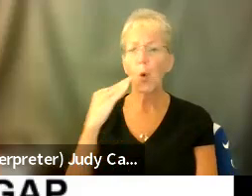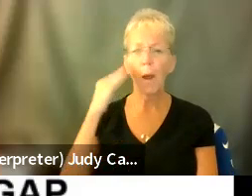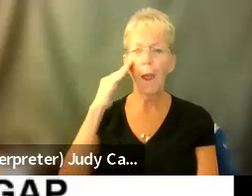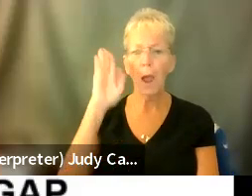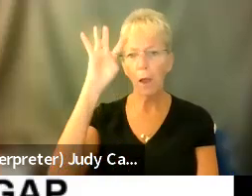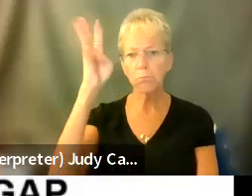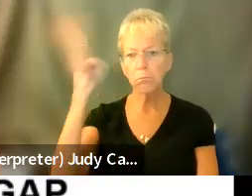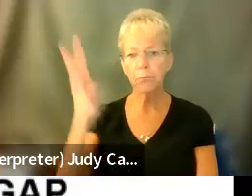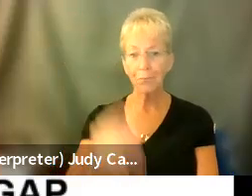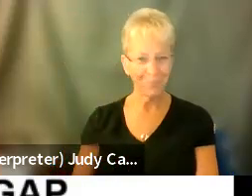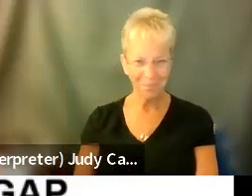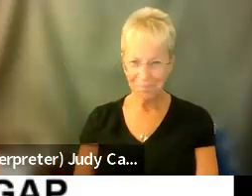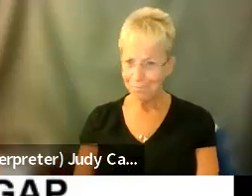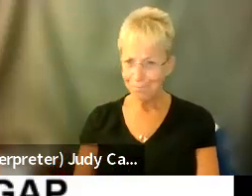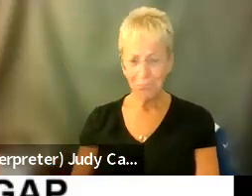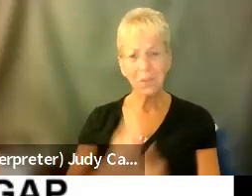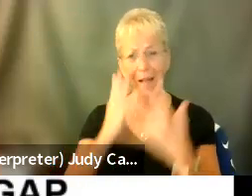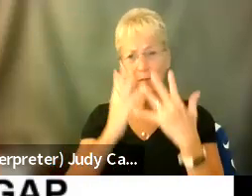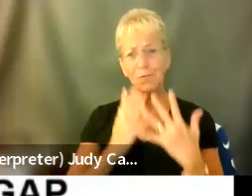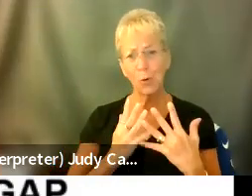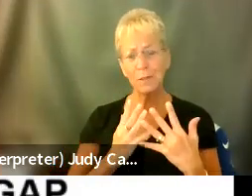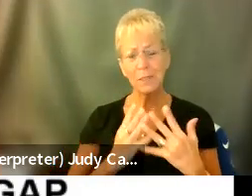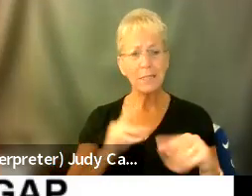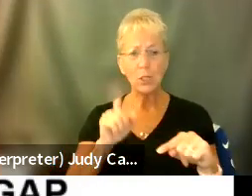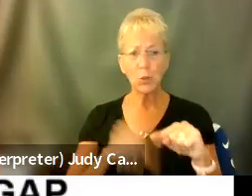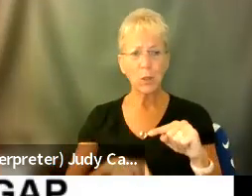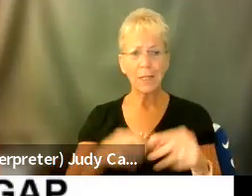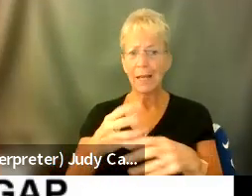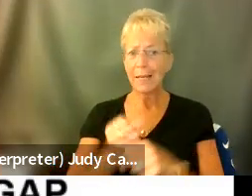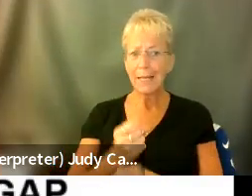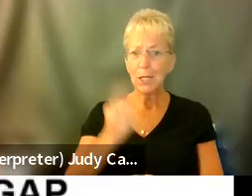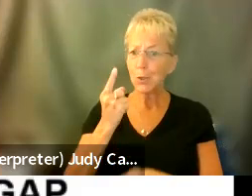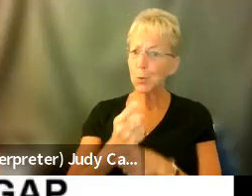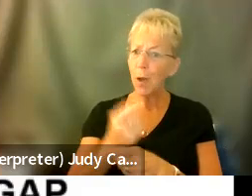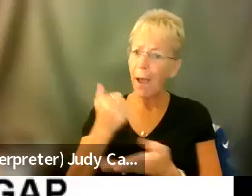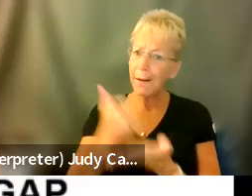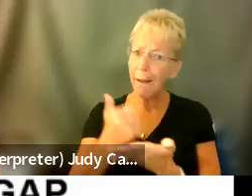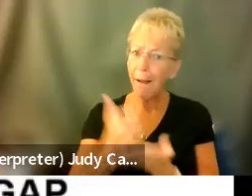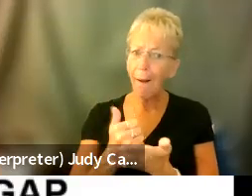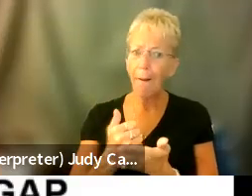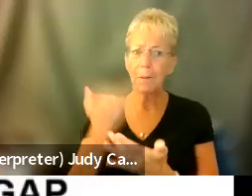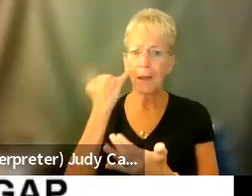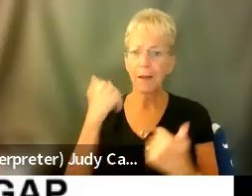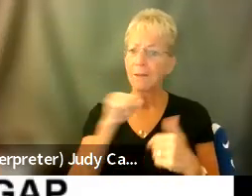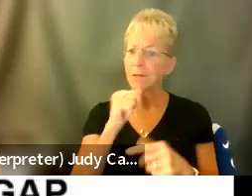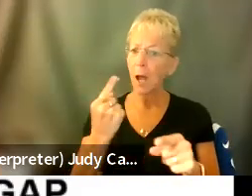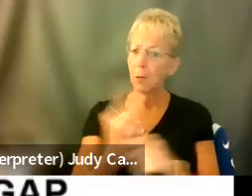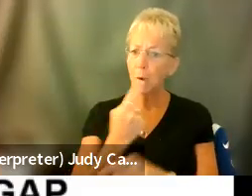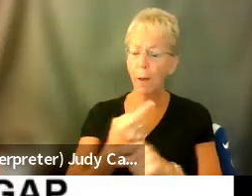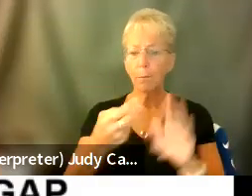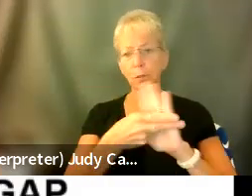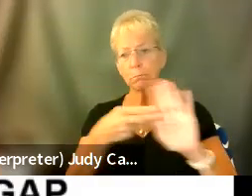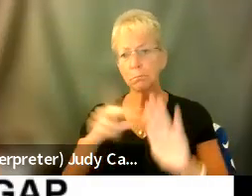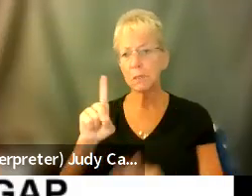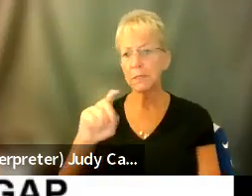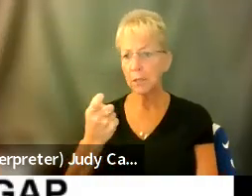and it's unfortunate because you can't get the right treatment if you're not getting the proper diagnosis. And we